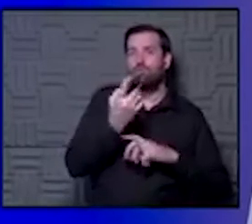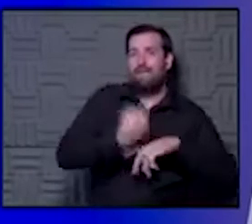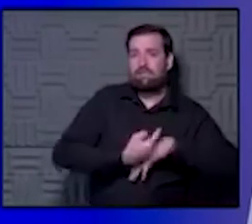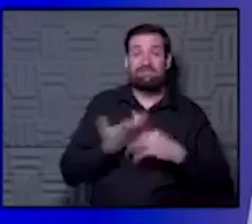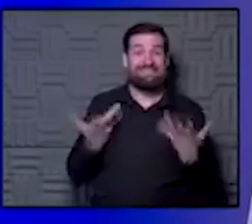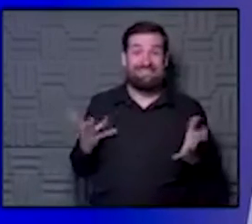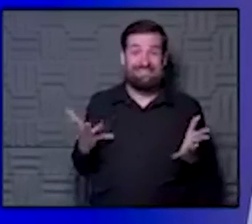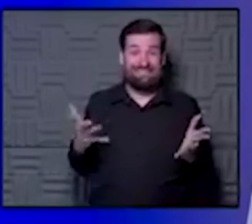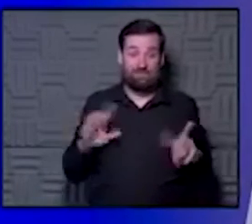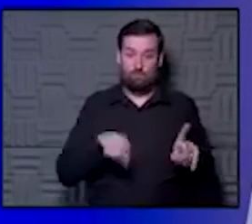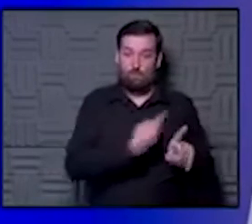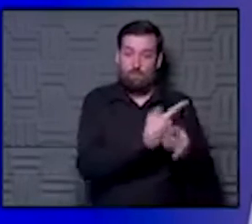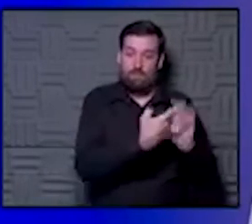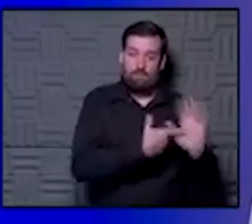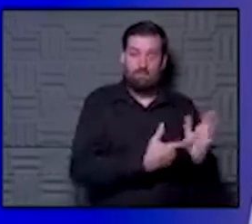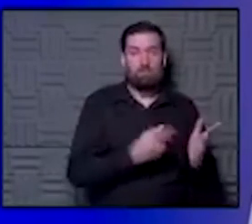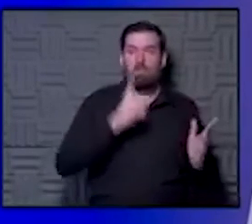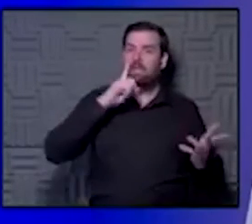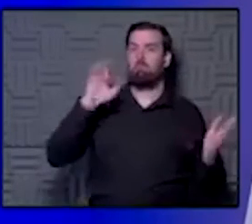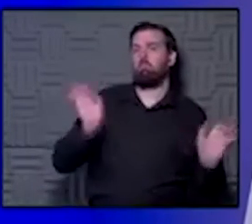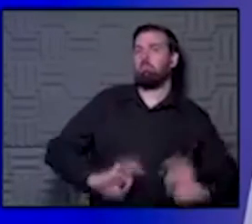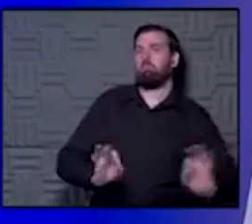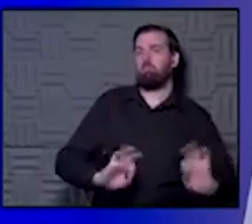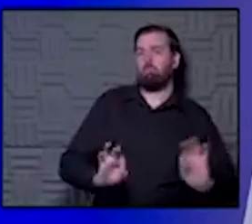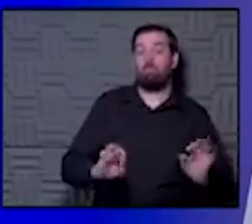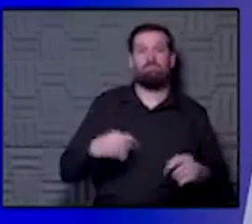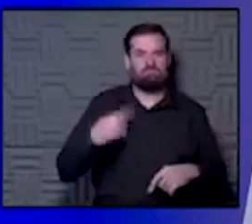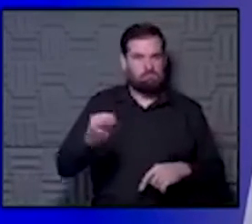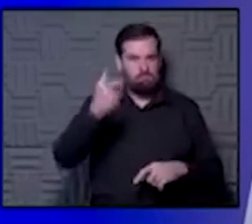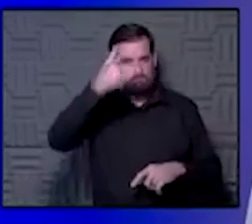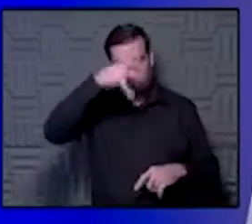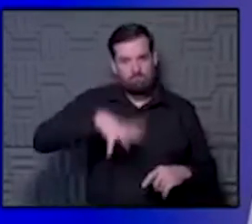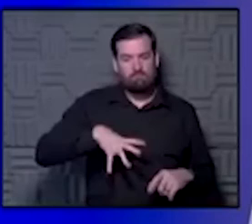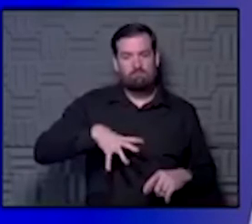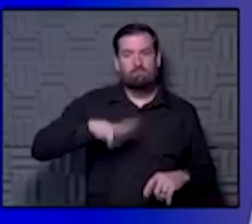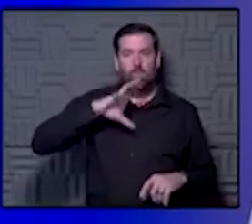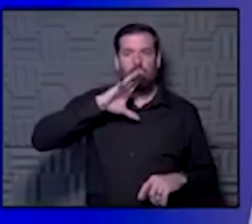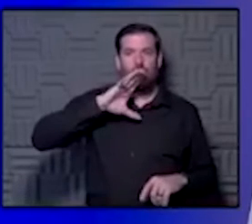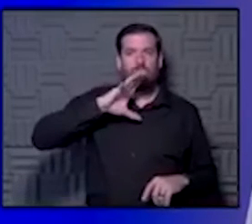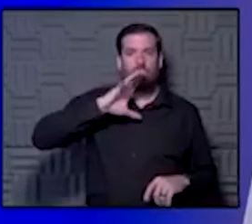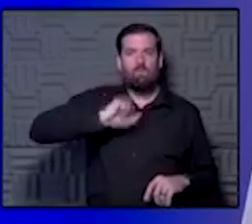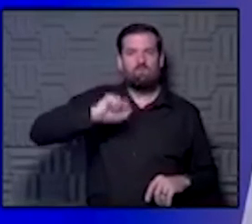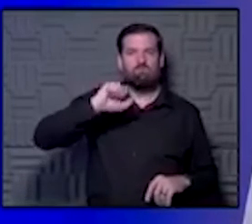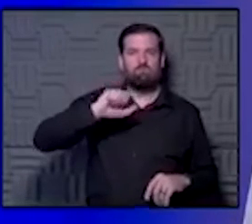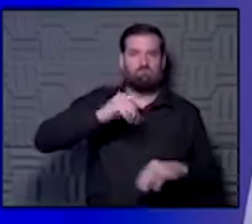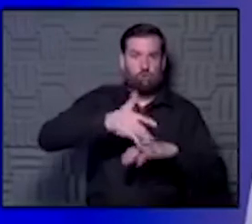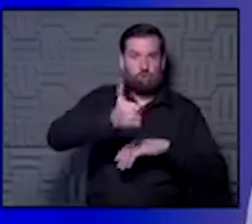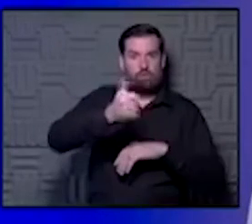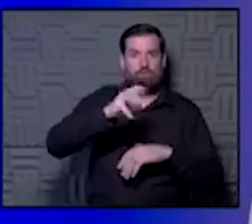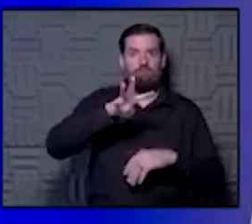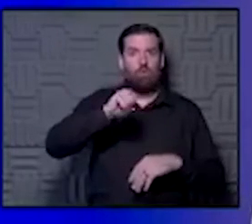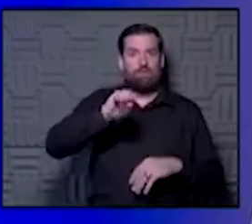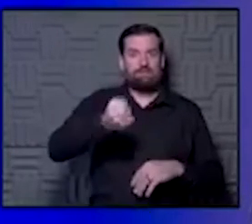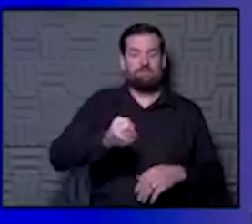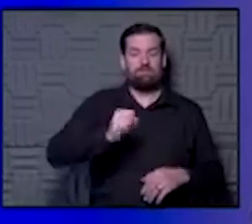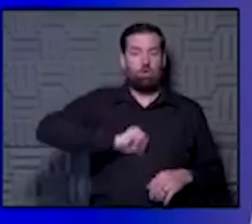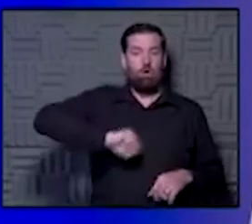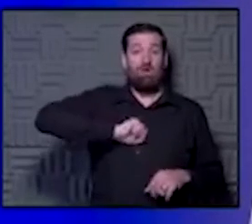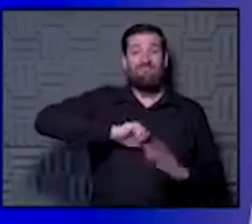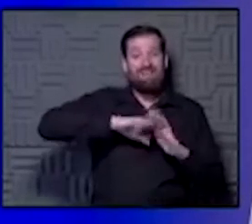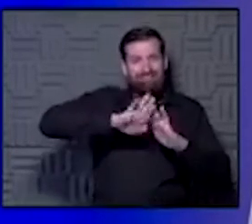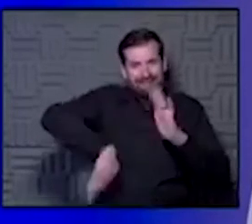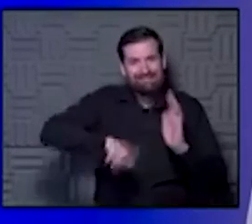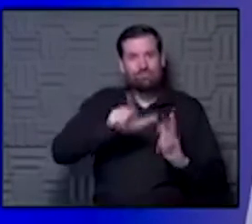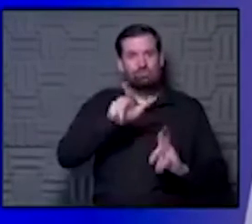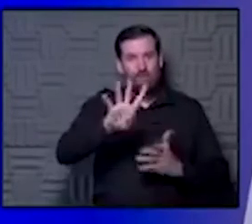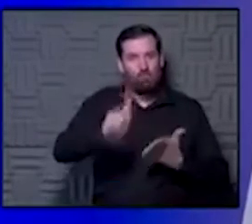that's it. That's your only symptom. You may think it's not a symptom. I had a gentleman who was in his early 40s who had a cough less than 24 hours, and that